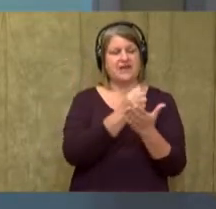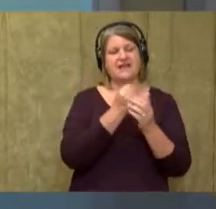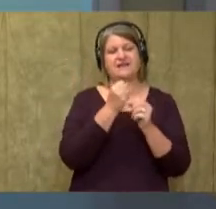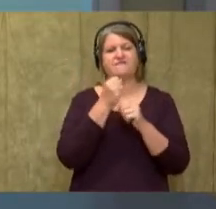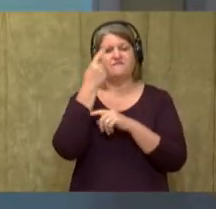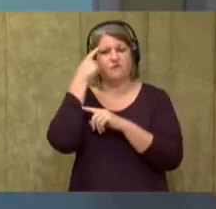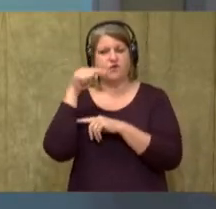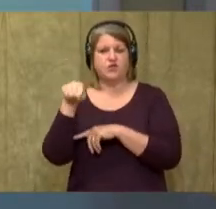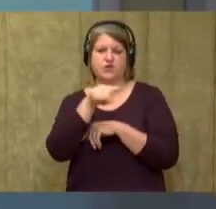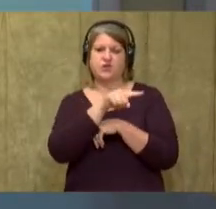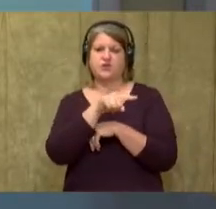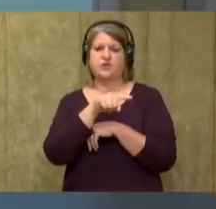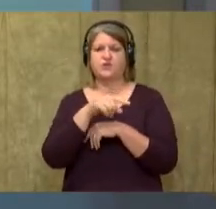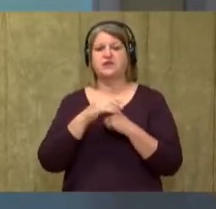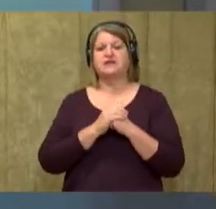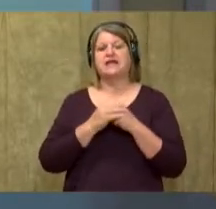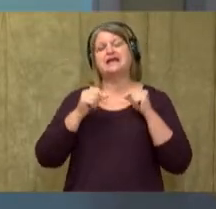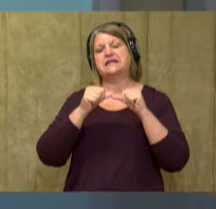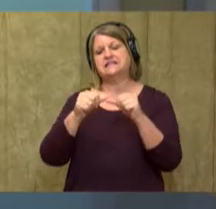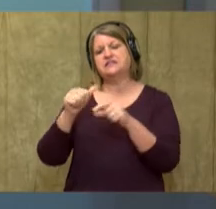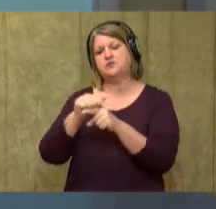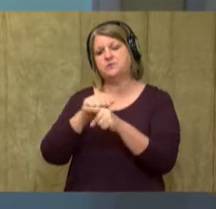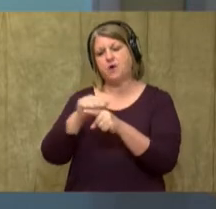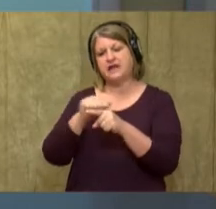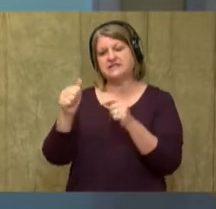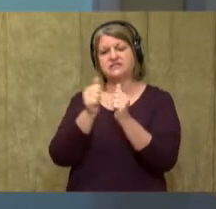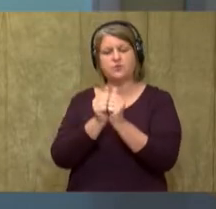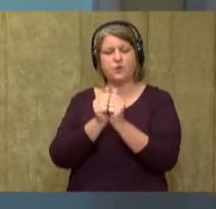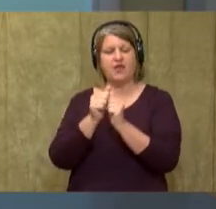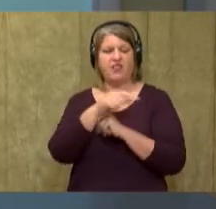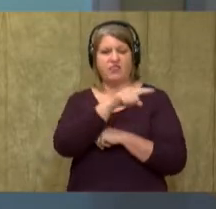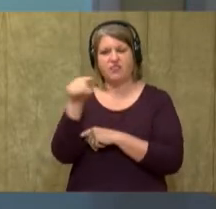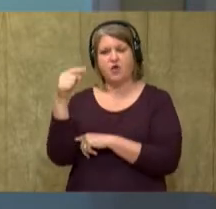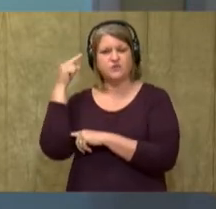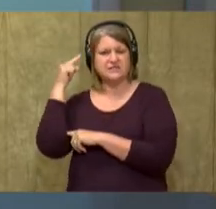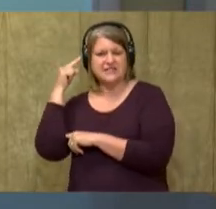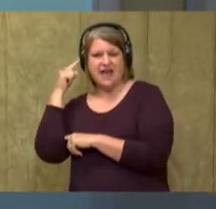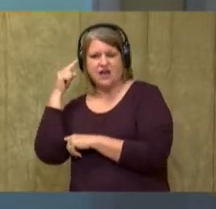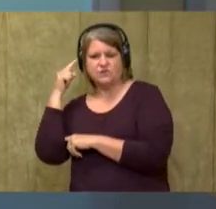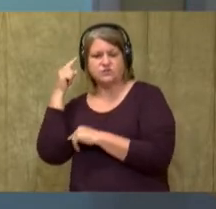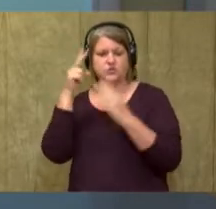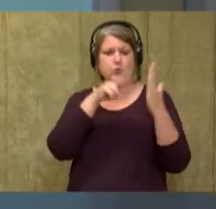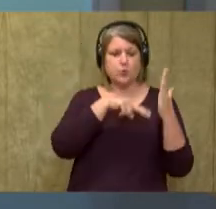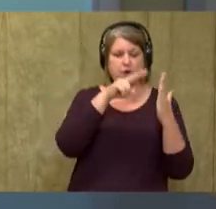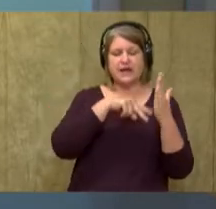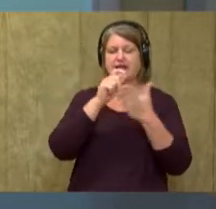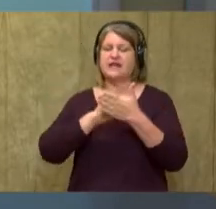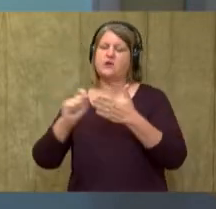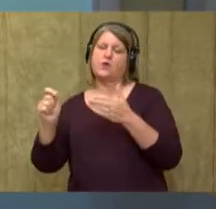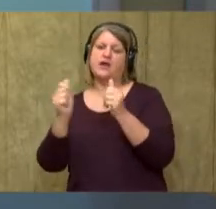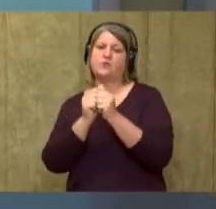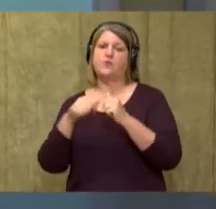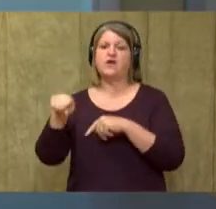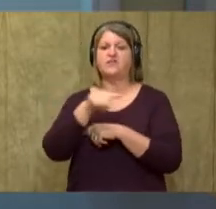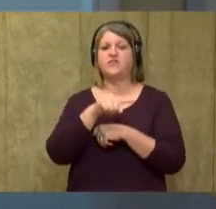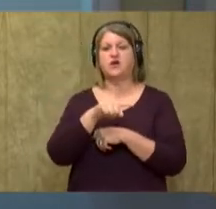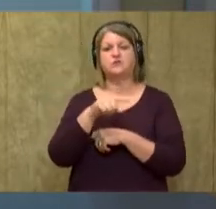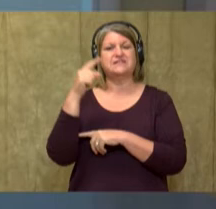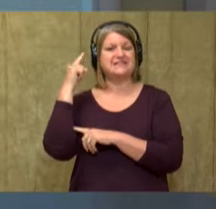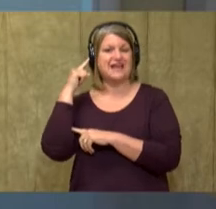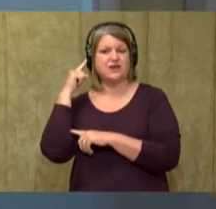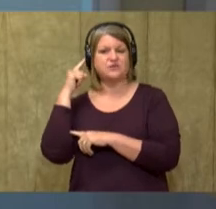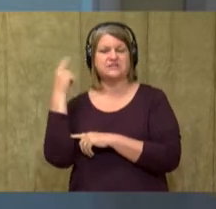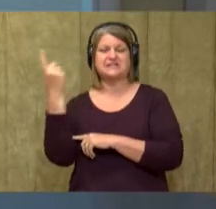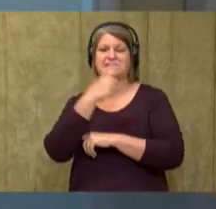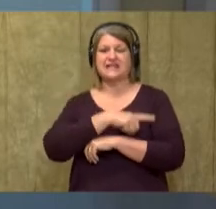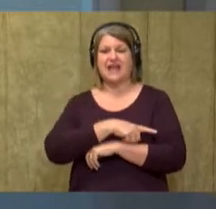oo. Continue practicing with those sounds, boys and girls. Reading and writing with those sounds. Now, today I want to